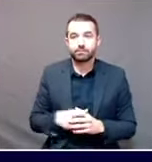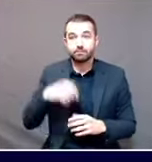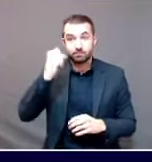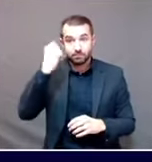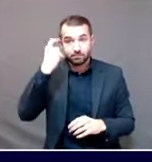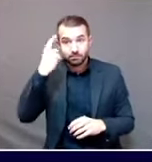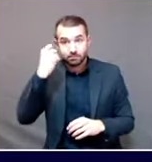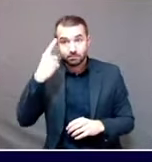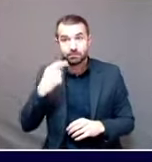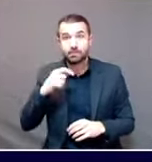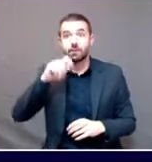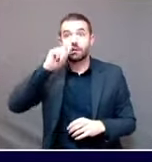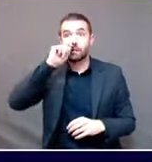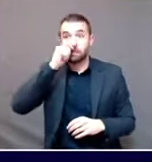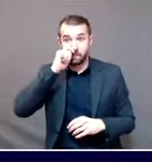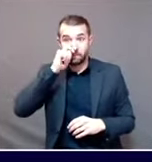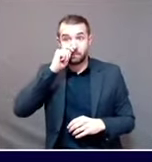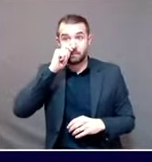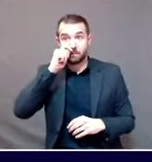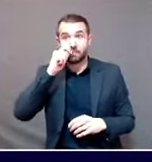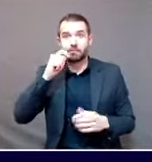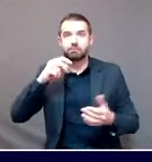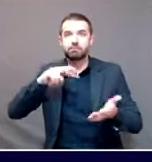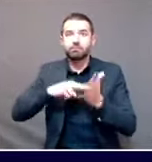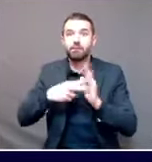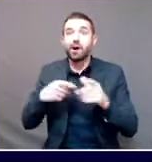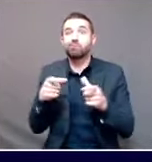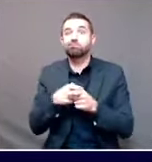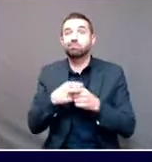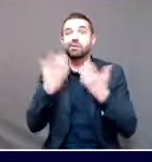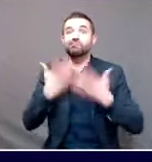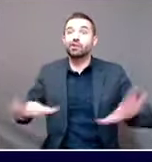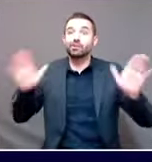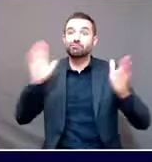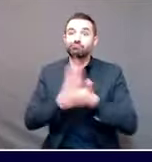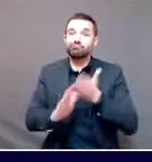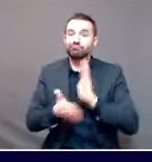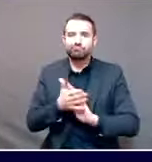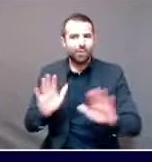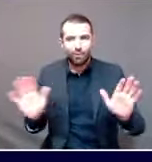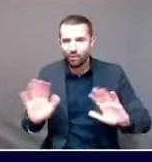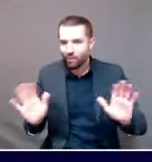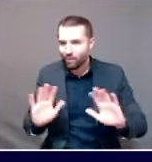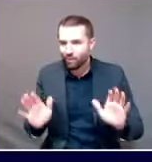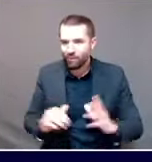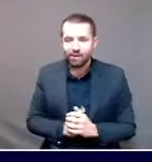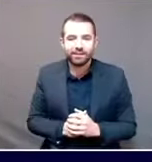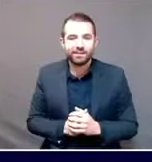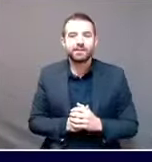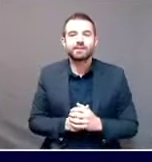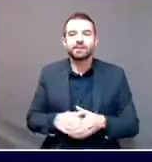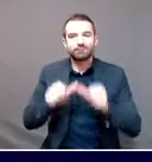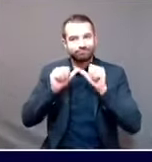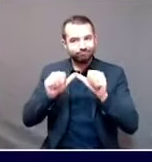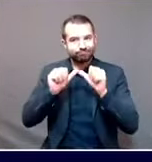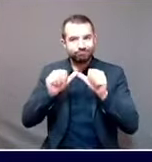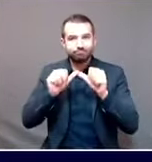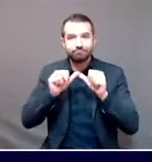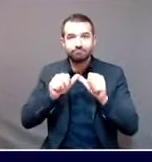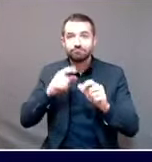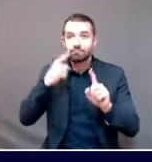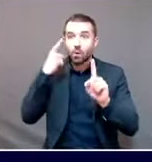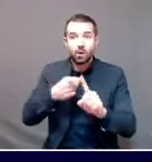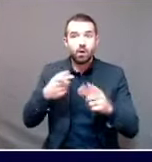doing all of this? Well, let's just acknowledge one fact. Quarantine is really hard.